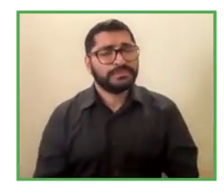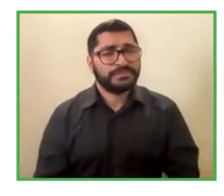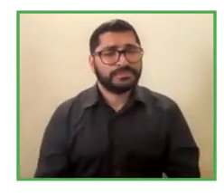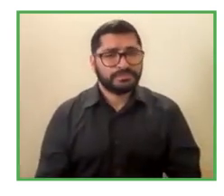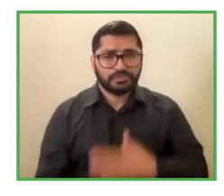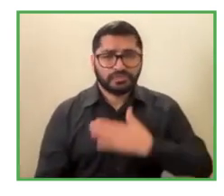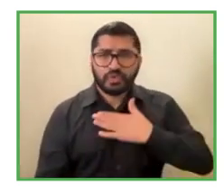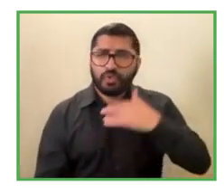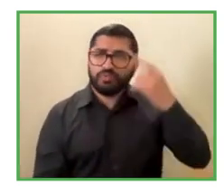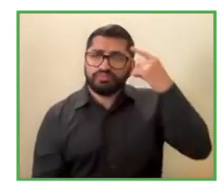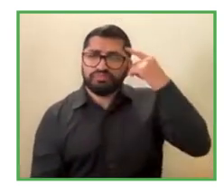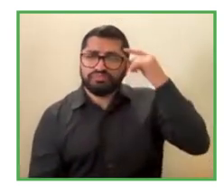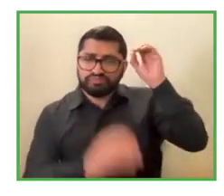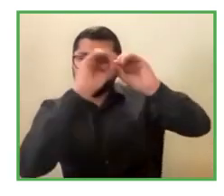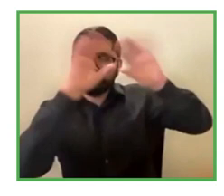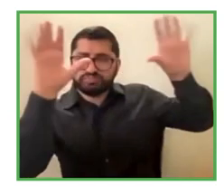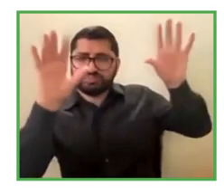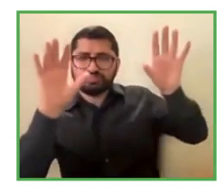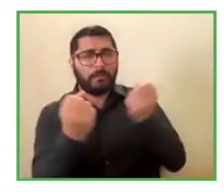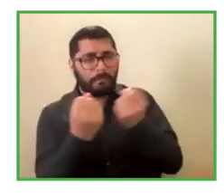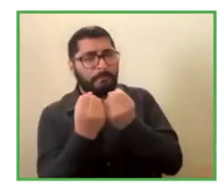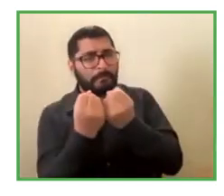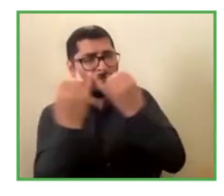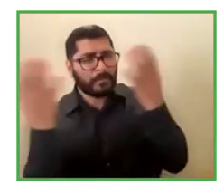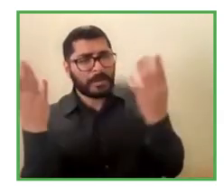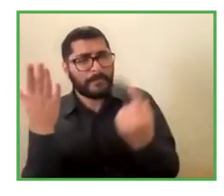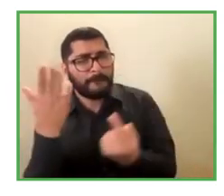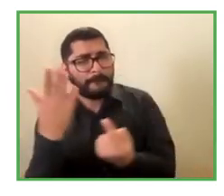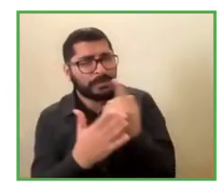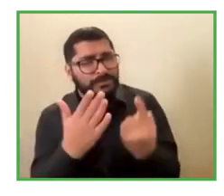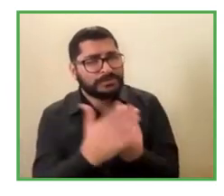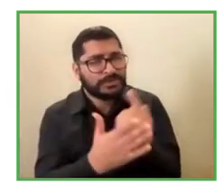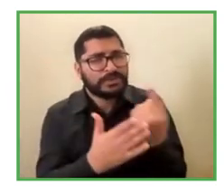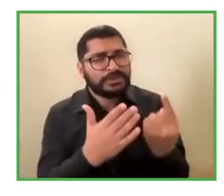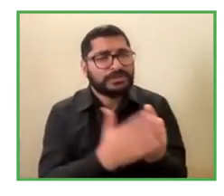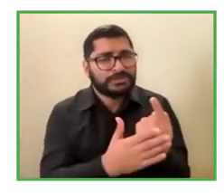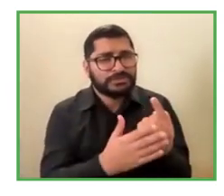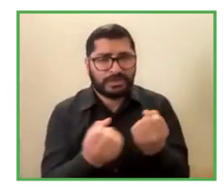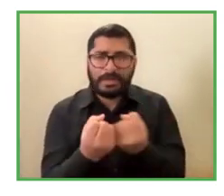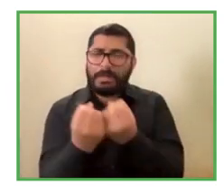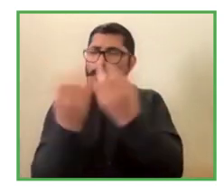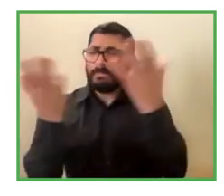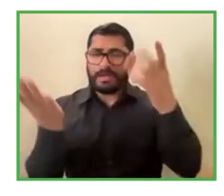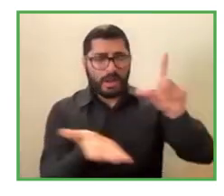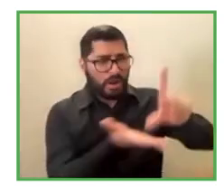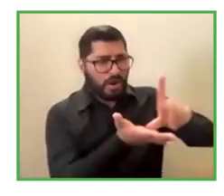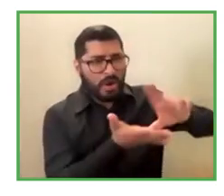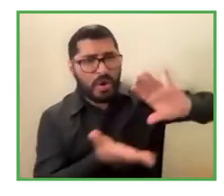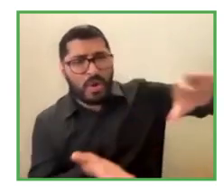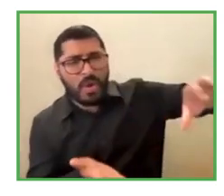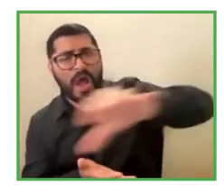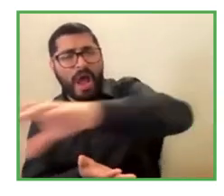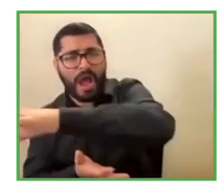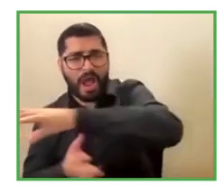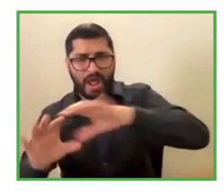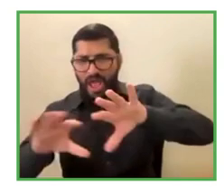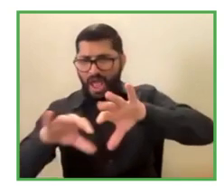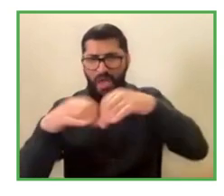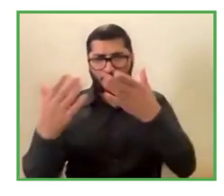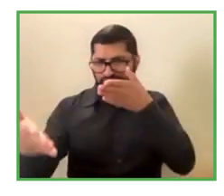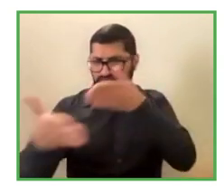have been talking about it. And how do I break the bias unless I have somebody with a disability directly